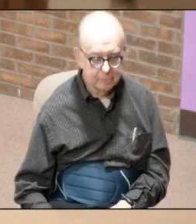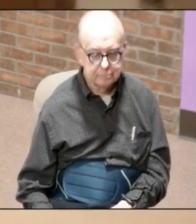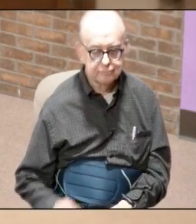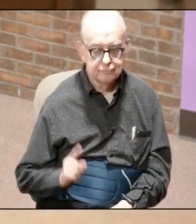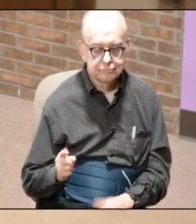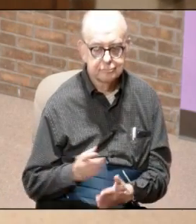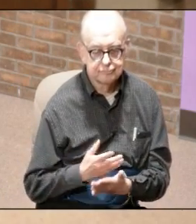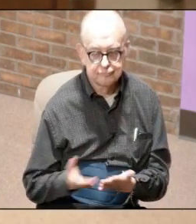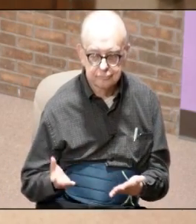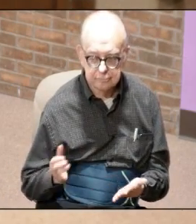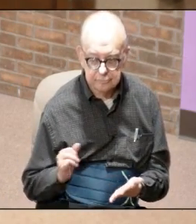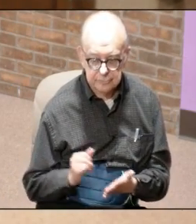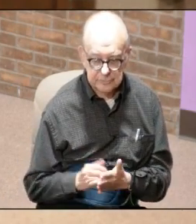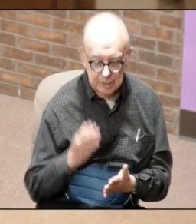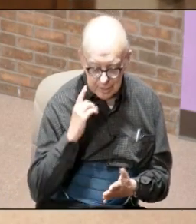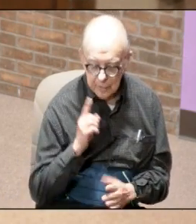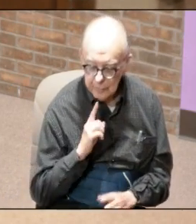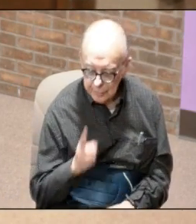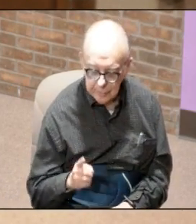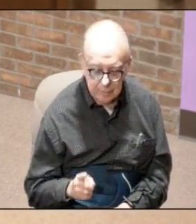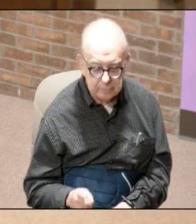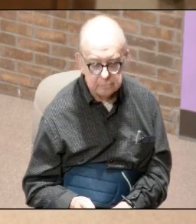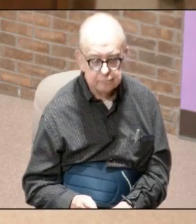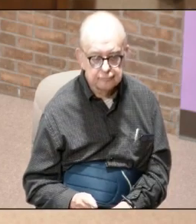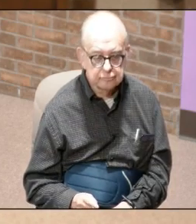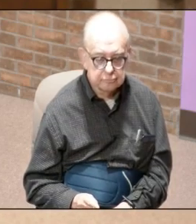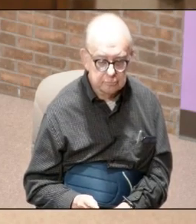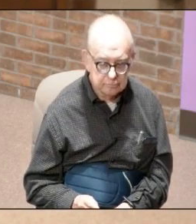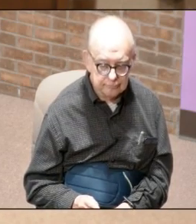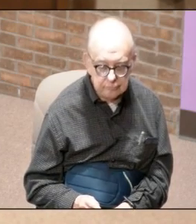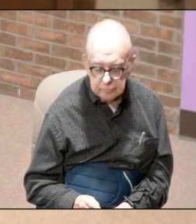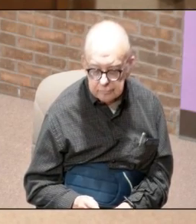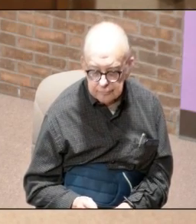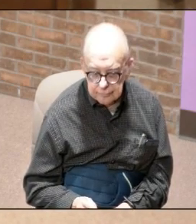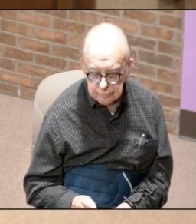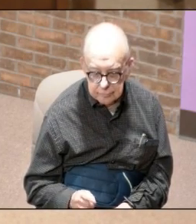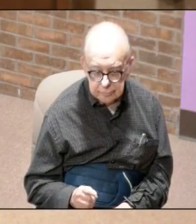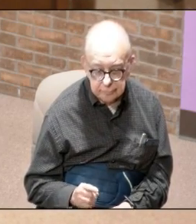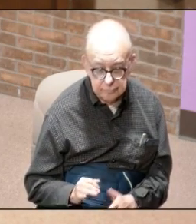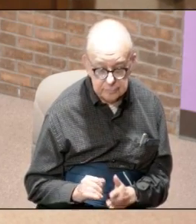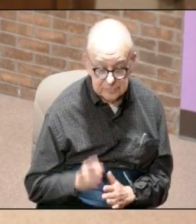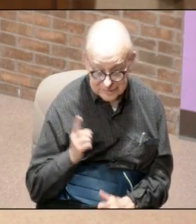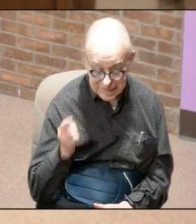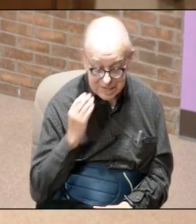but there are things that I know for sure beyond a shadow of a doubt that's him